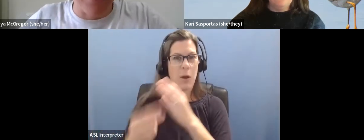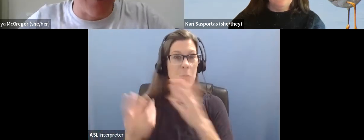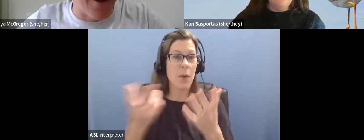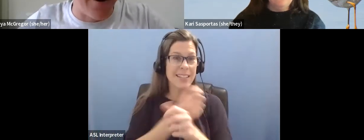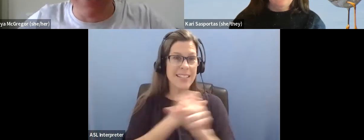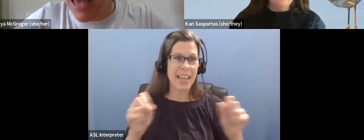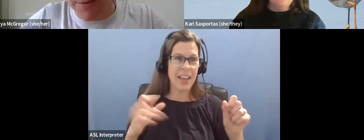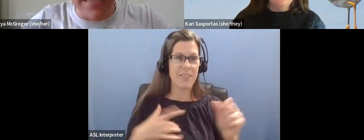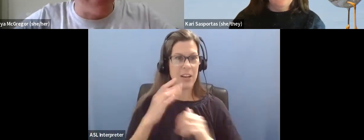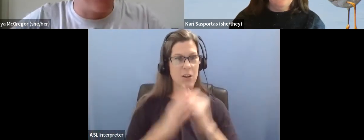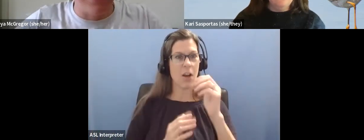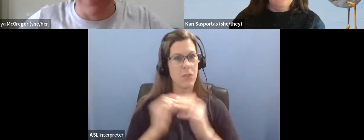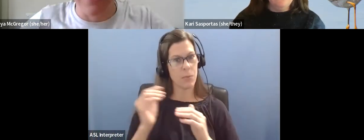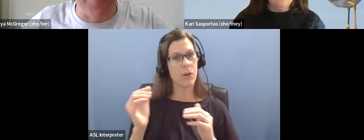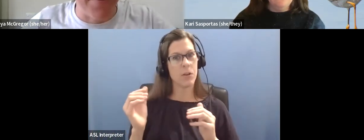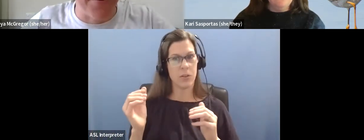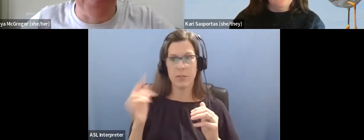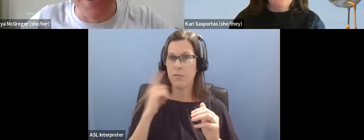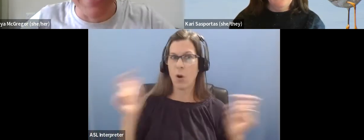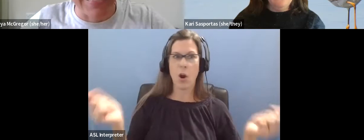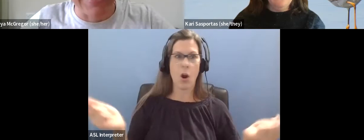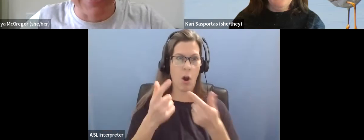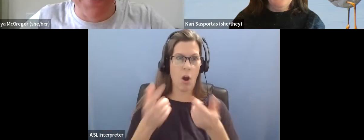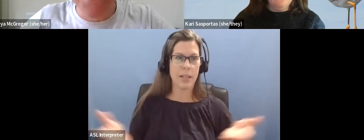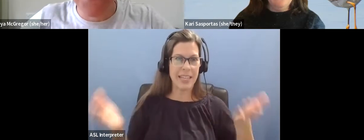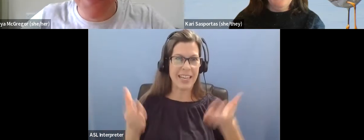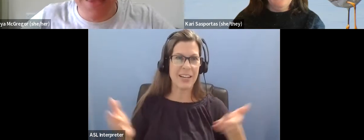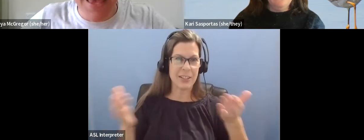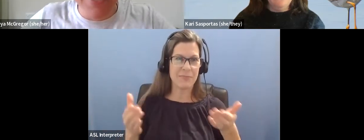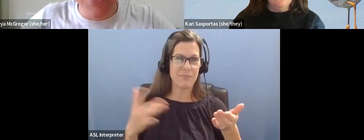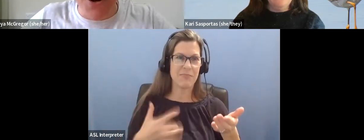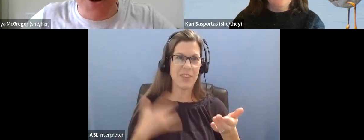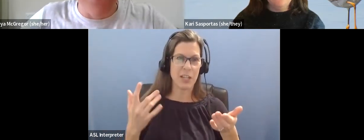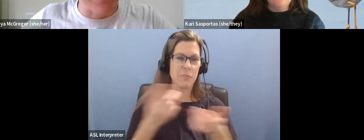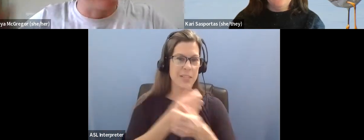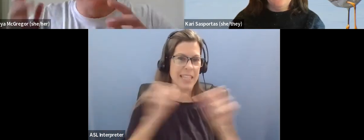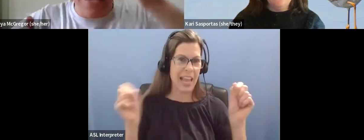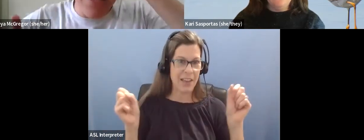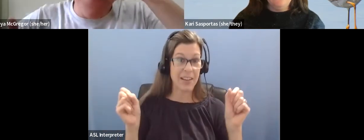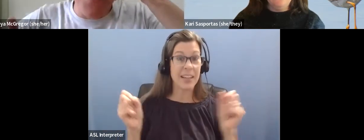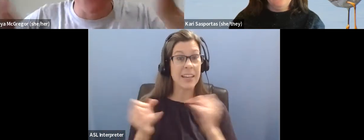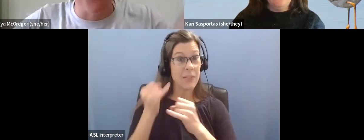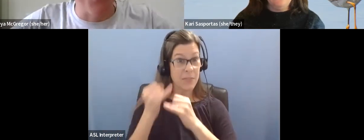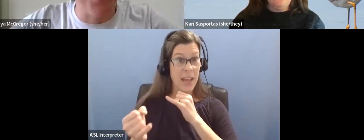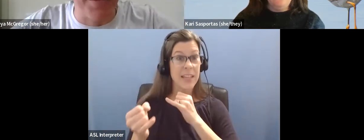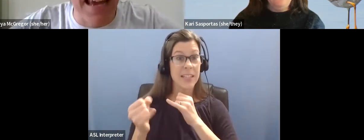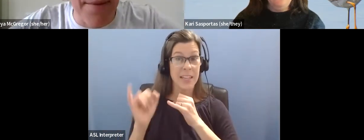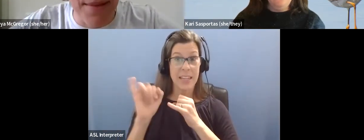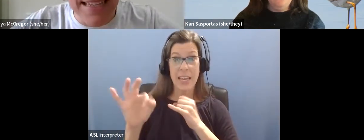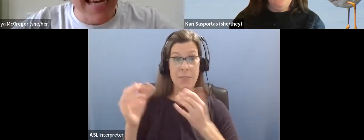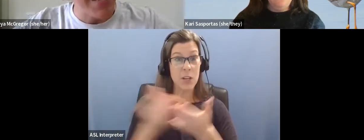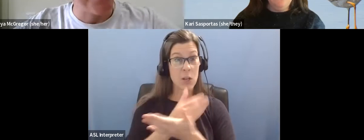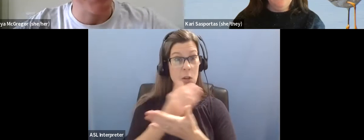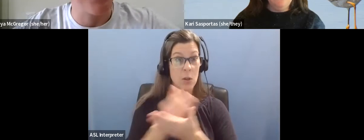for Kerry and myself and and the people behind the scenes as well. So, finally, if you're new to birdability,